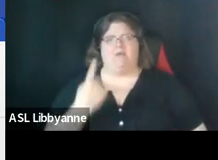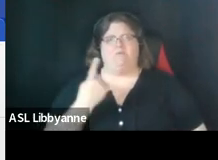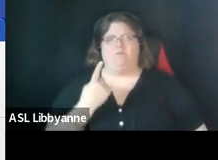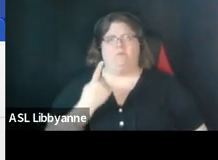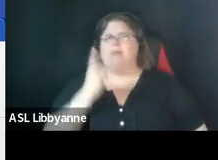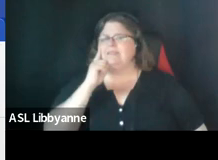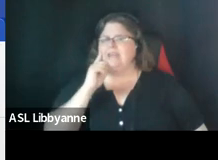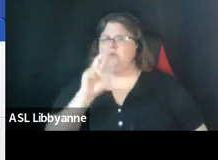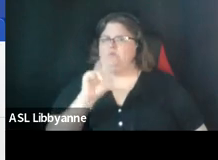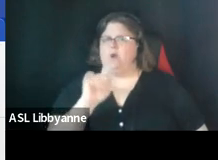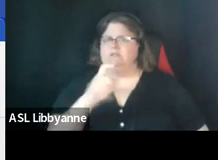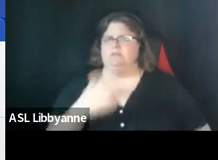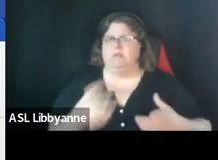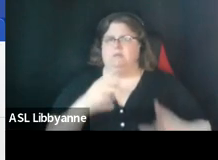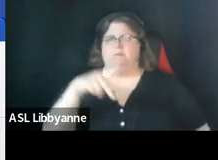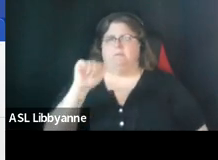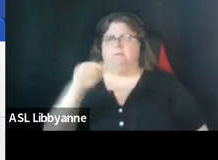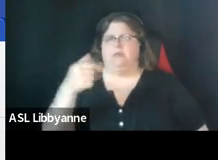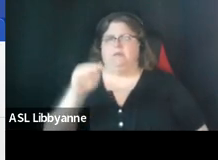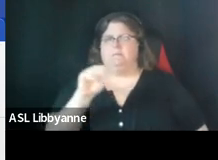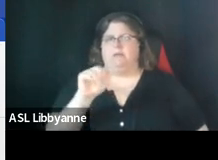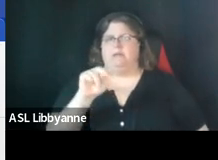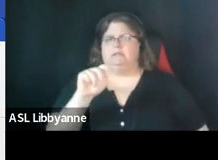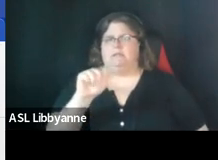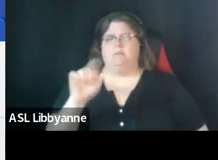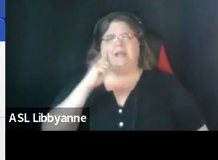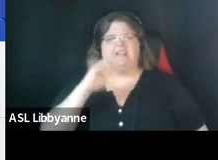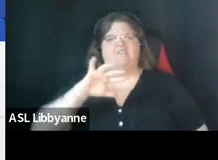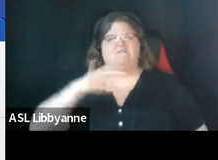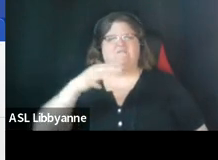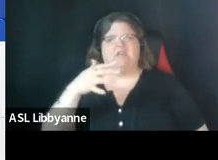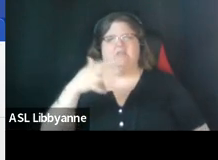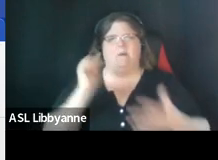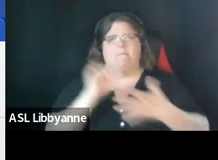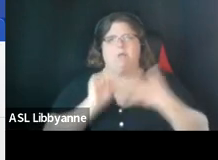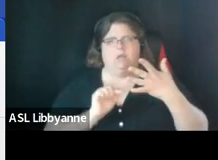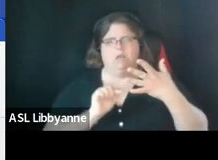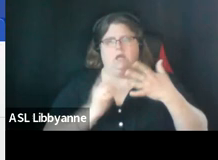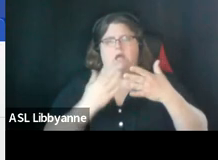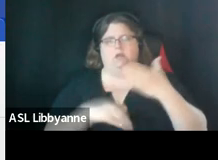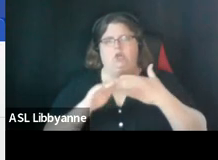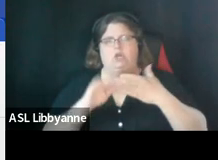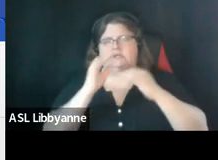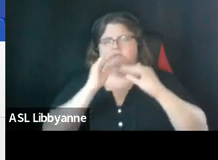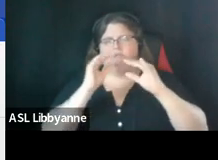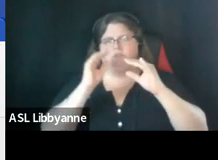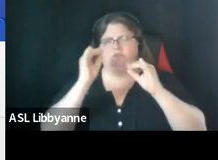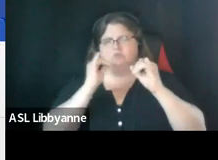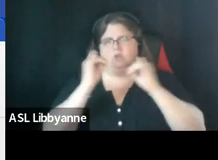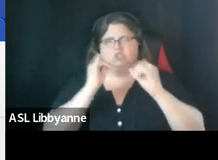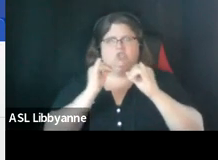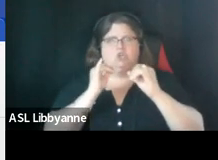i think it's the fifth bullet under instructional leadership evidence is a strong commitment